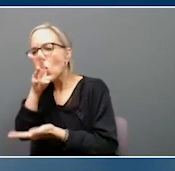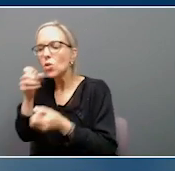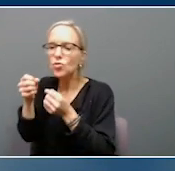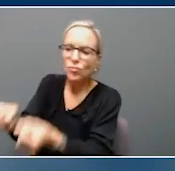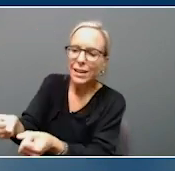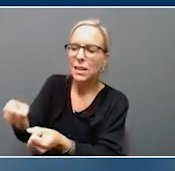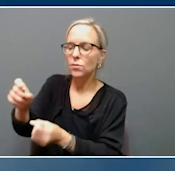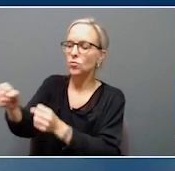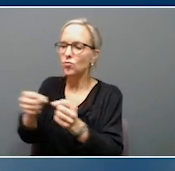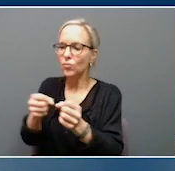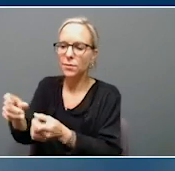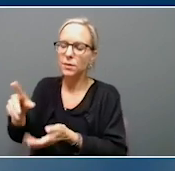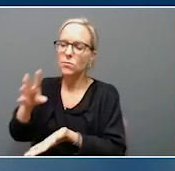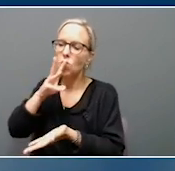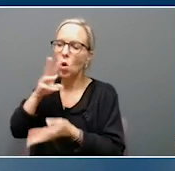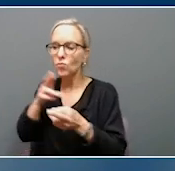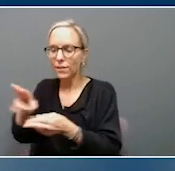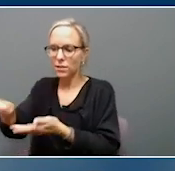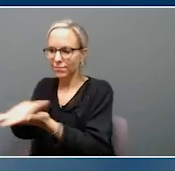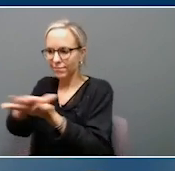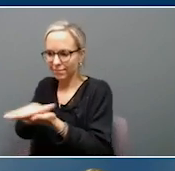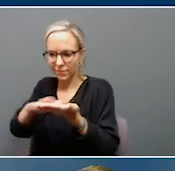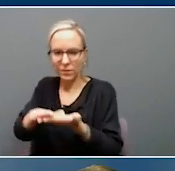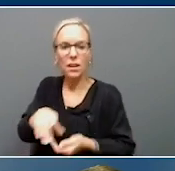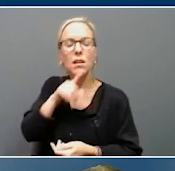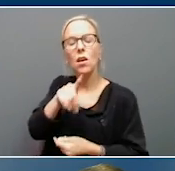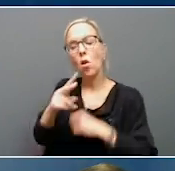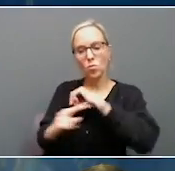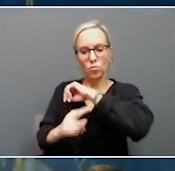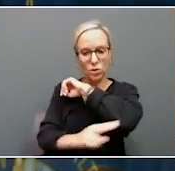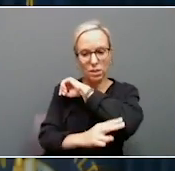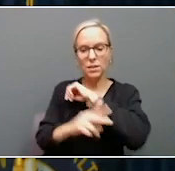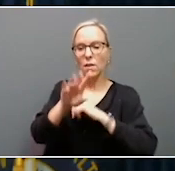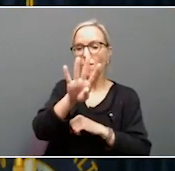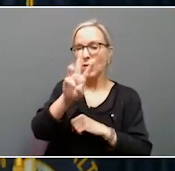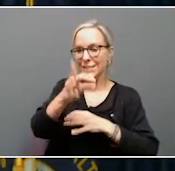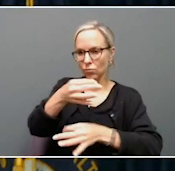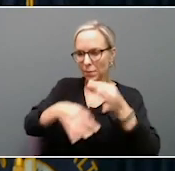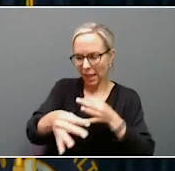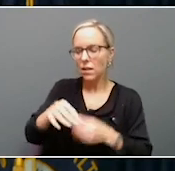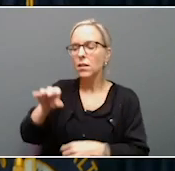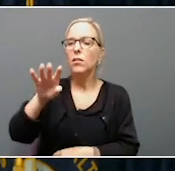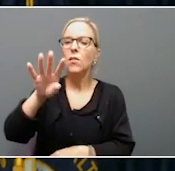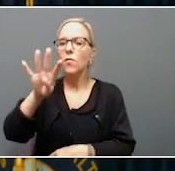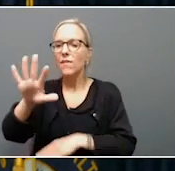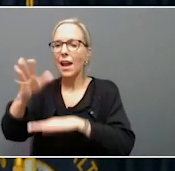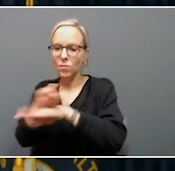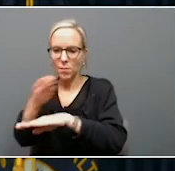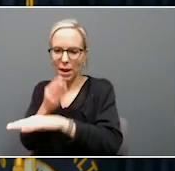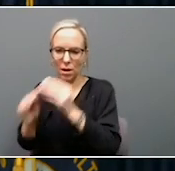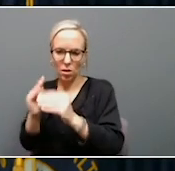portion. An update on bridges, 46 have been replaced, 35 have been repaired. Work is